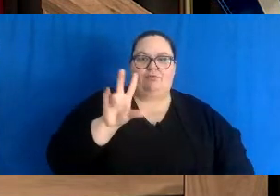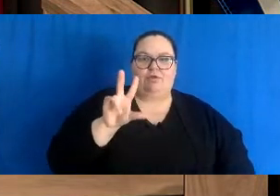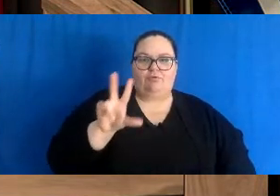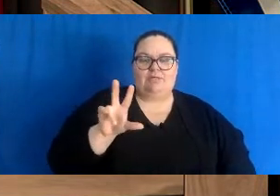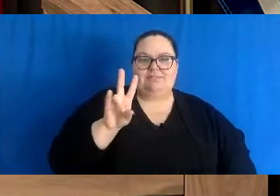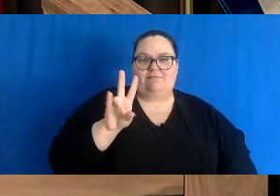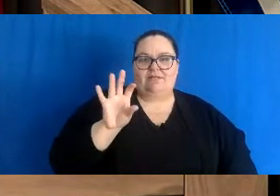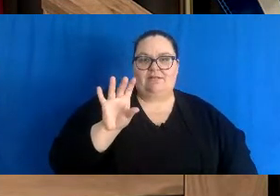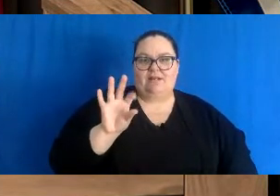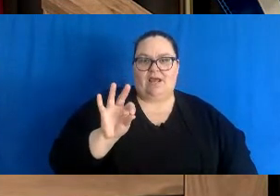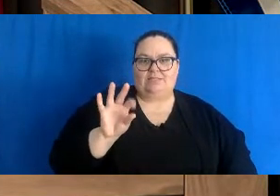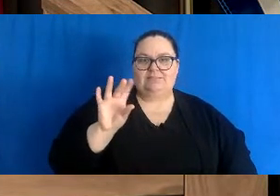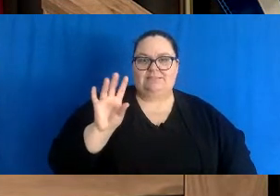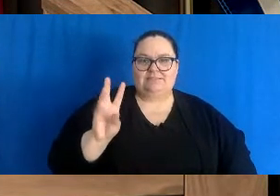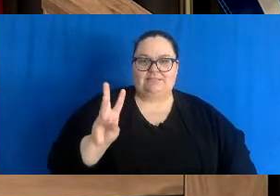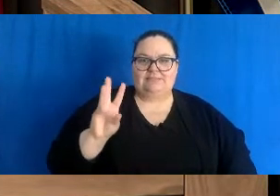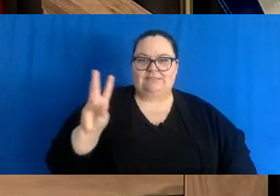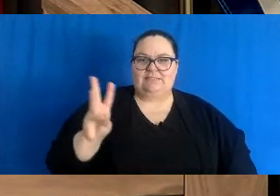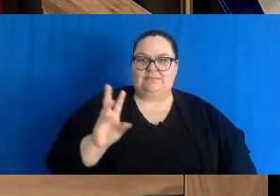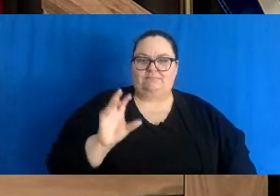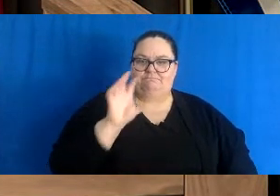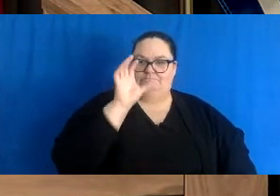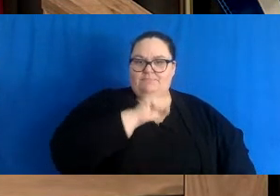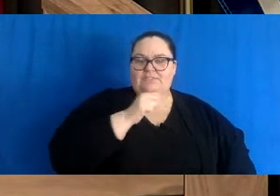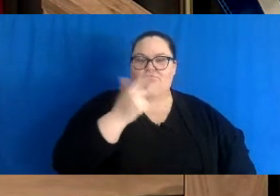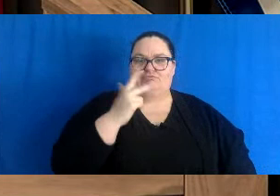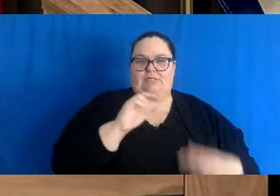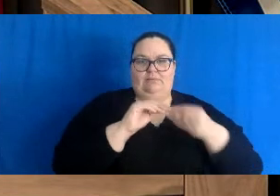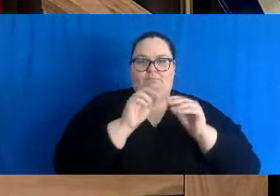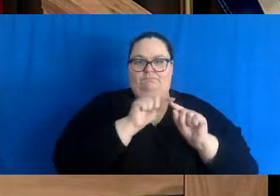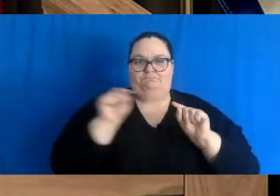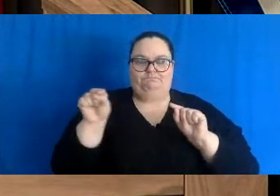or email nav at navnb.ca.